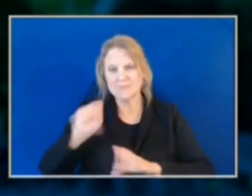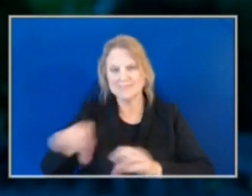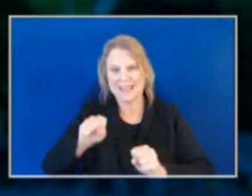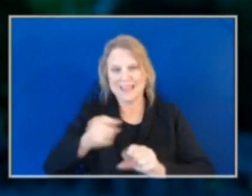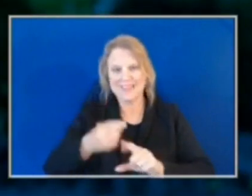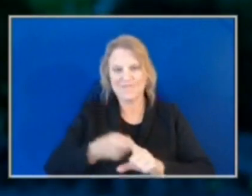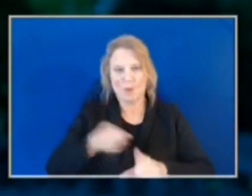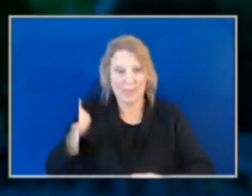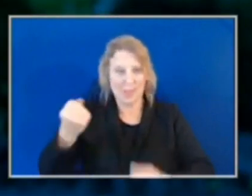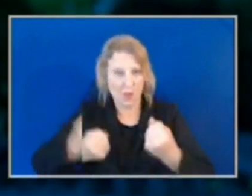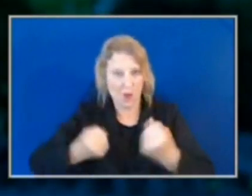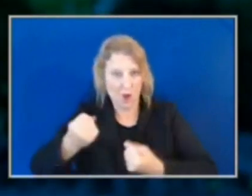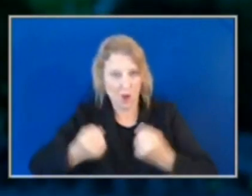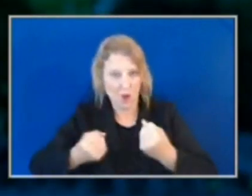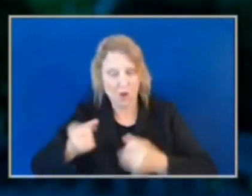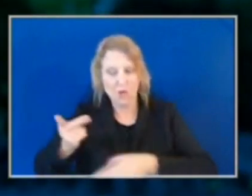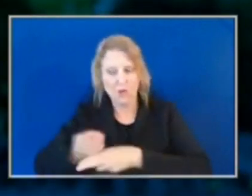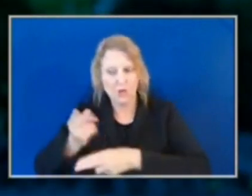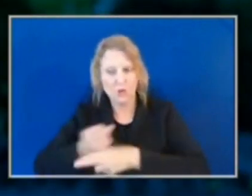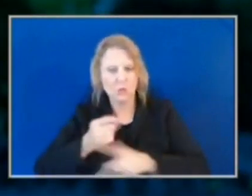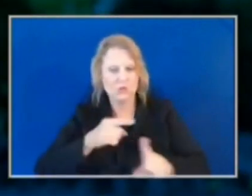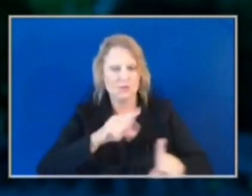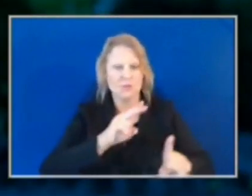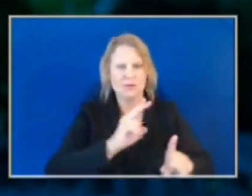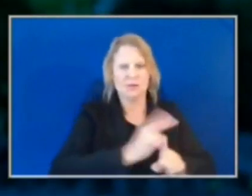from these cars are being used to commit other crimes.